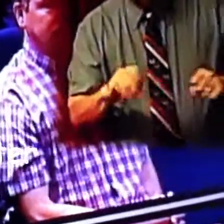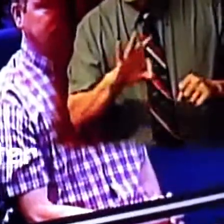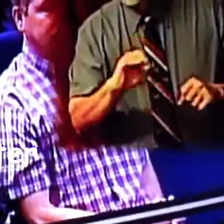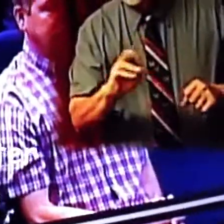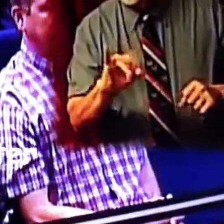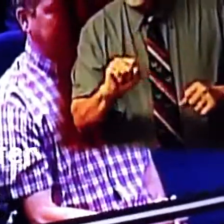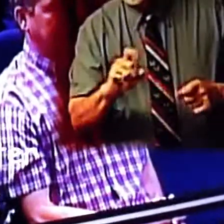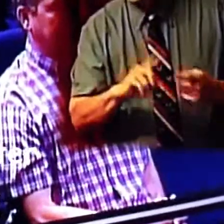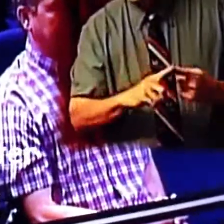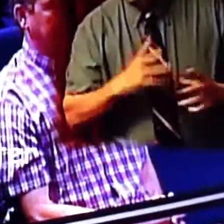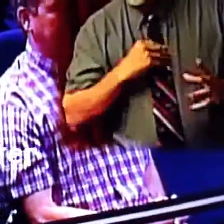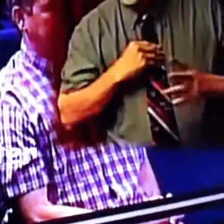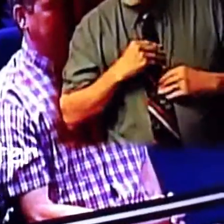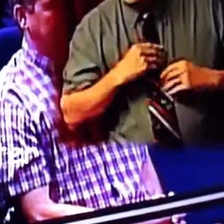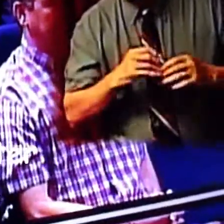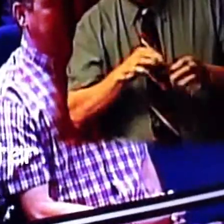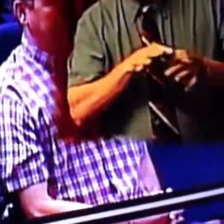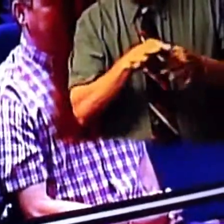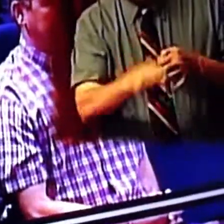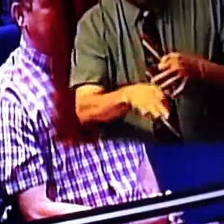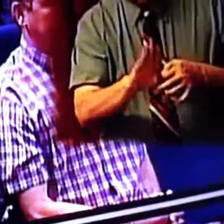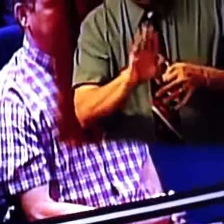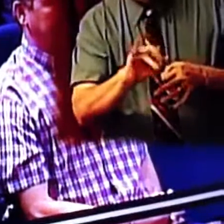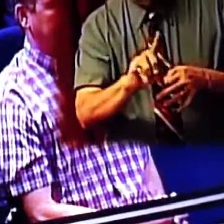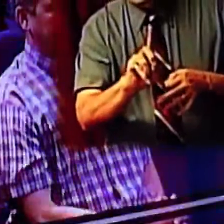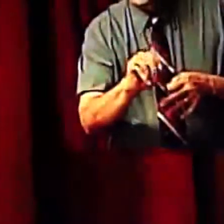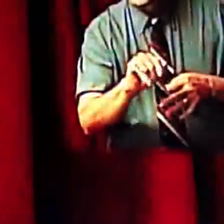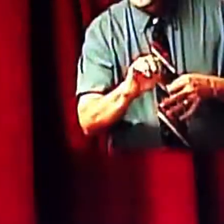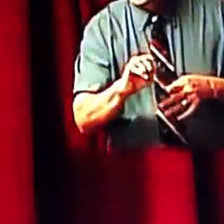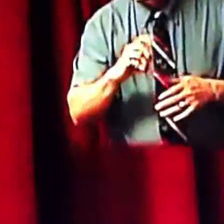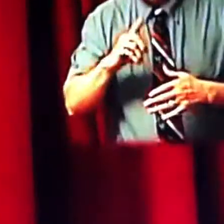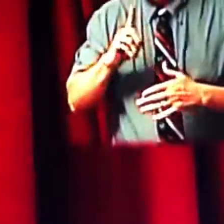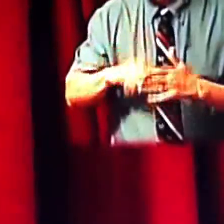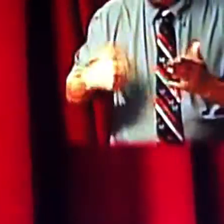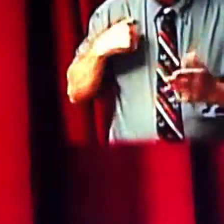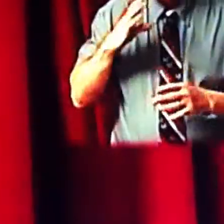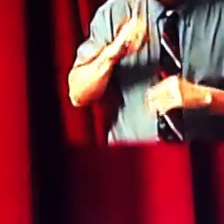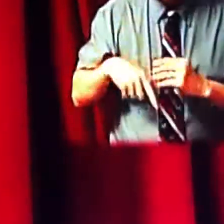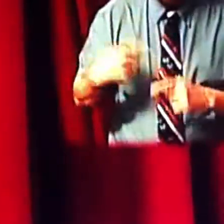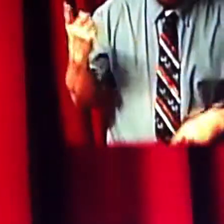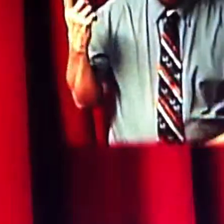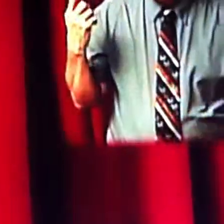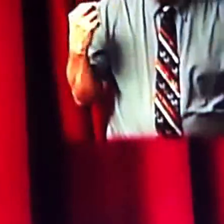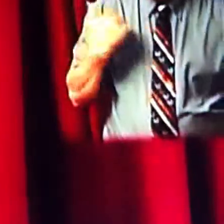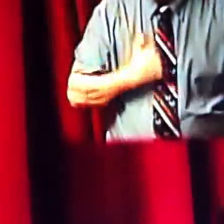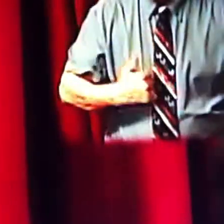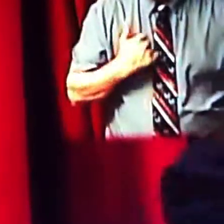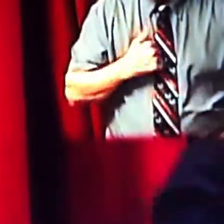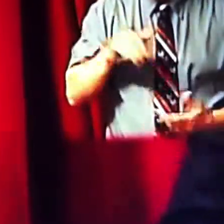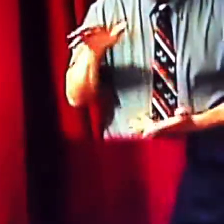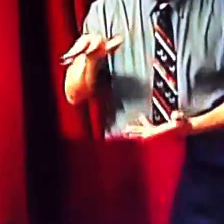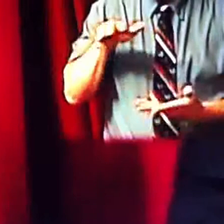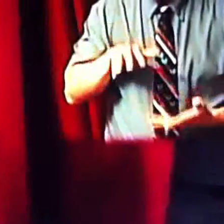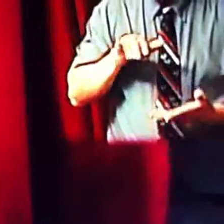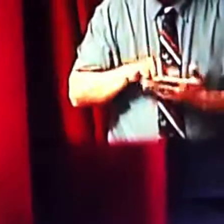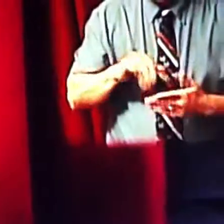days to accommodate the extension of the bid date. But that's what we talked about last year, John. I'm sorry you kind of inherited this